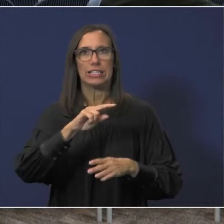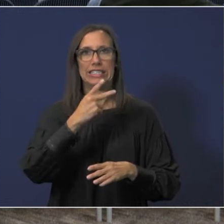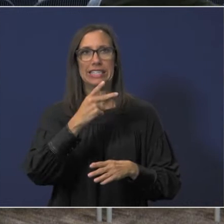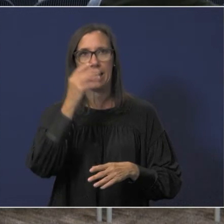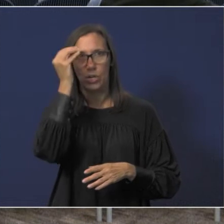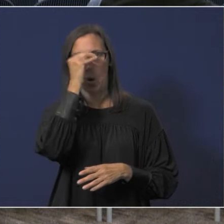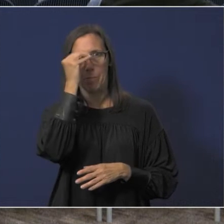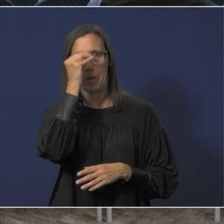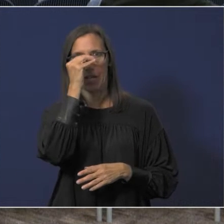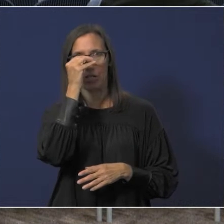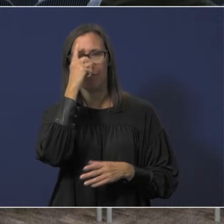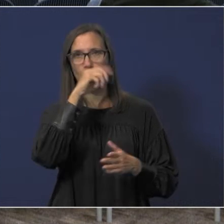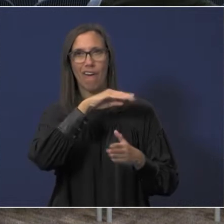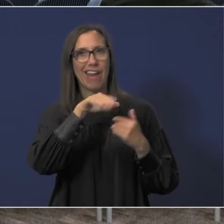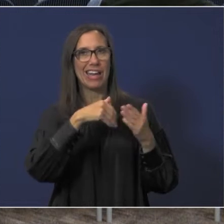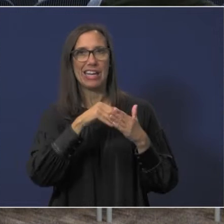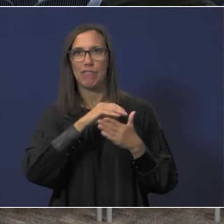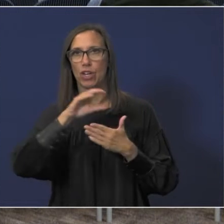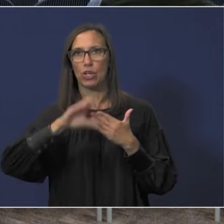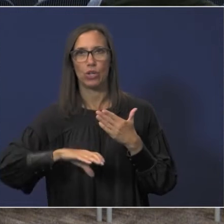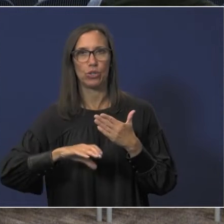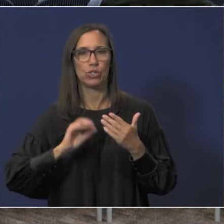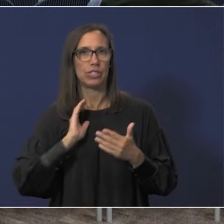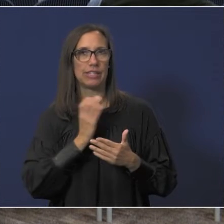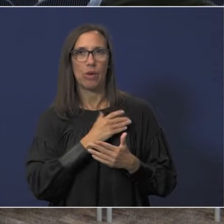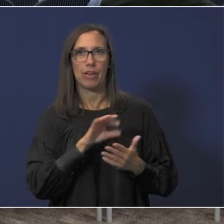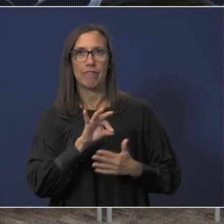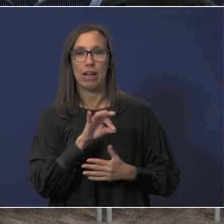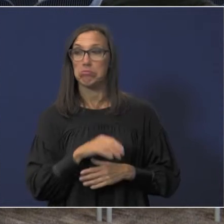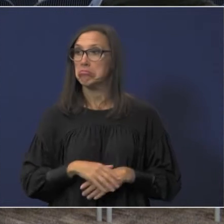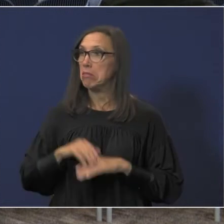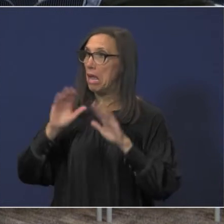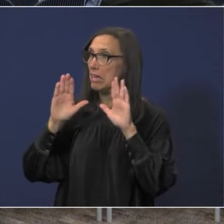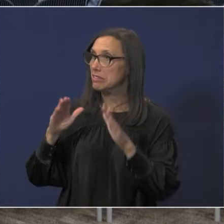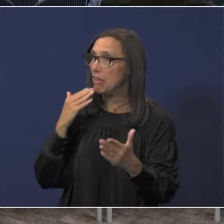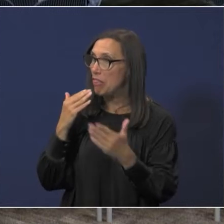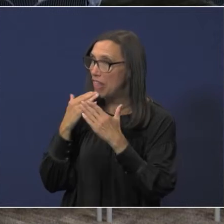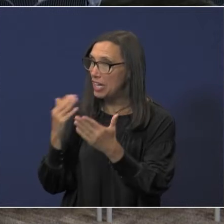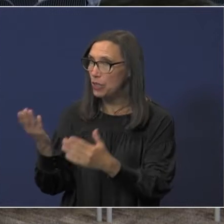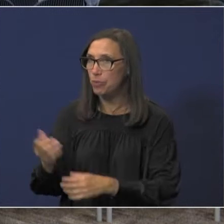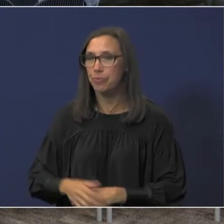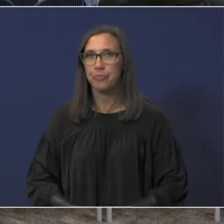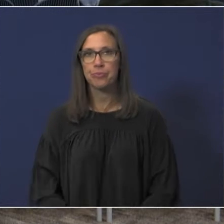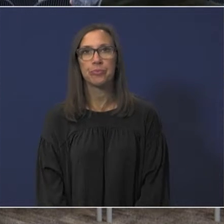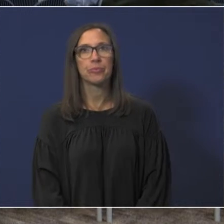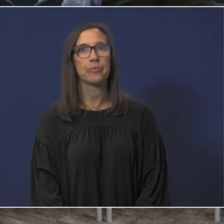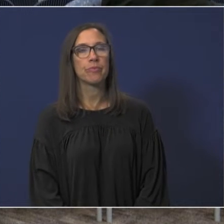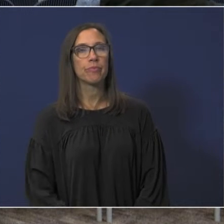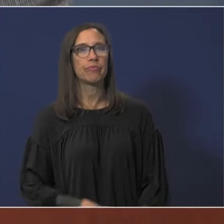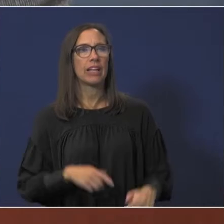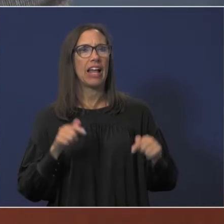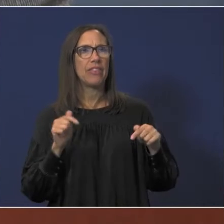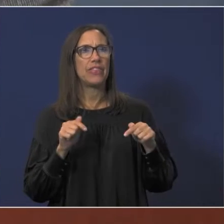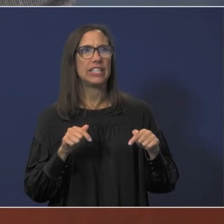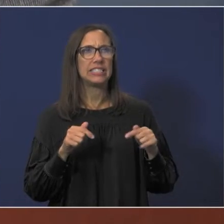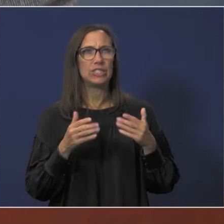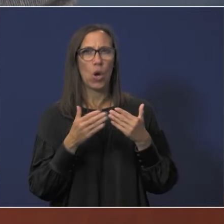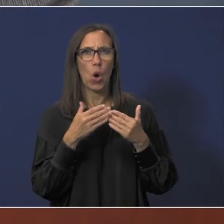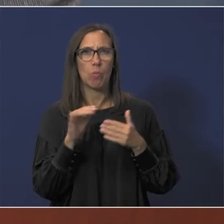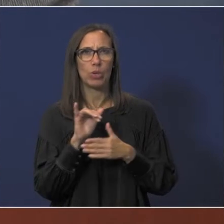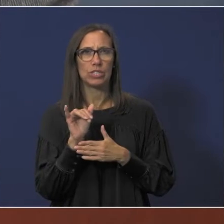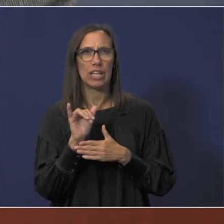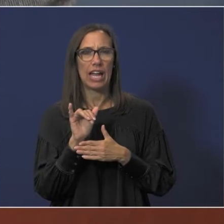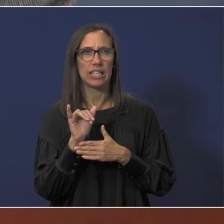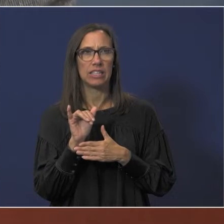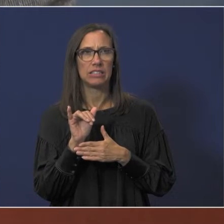any of the conclusions that were reached during the audit excellent thank you sir uh and this is a almost like a jump